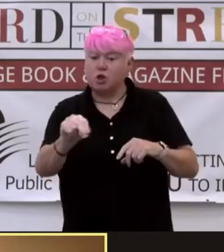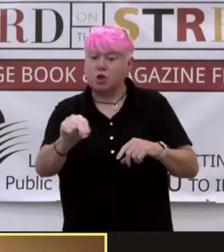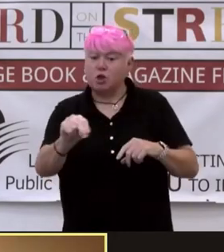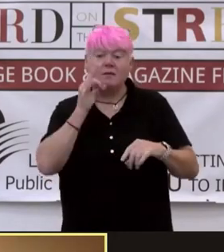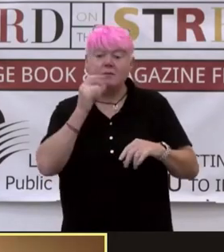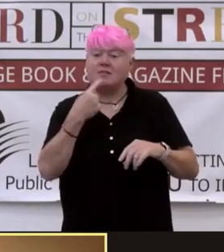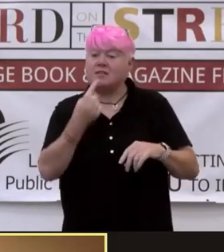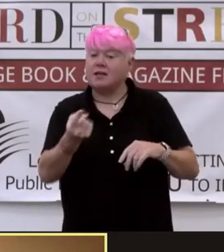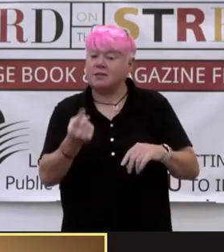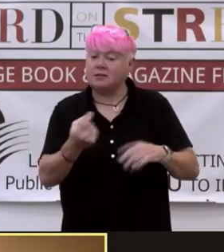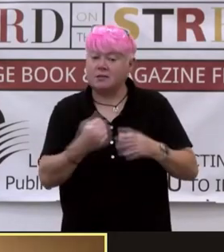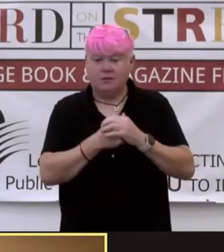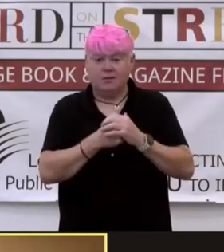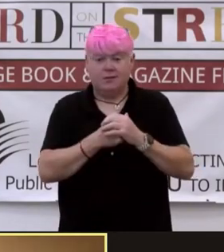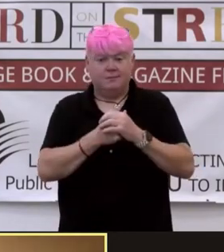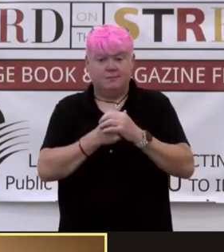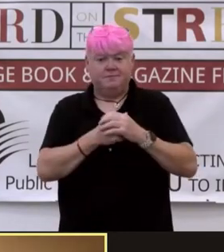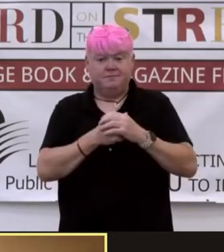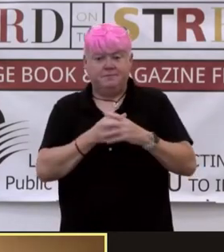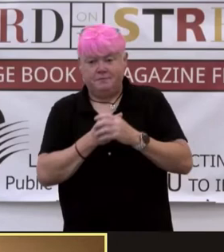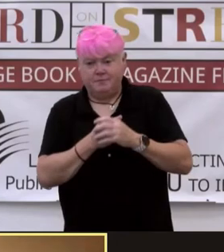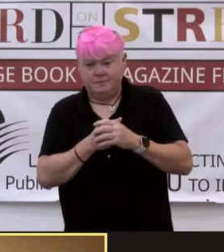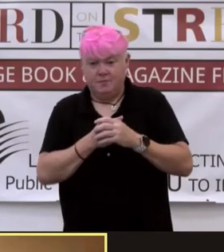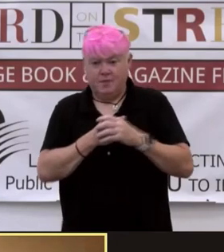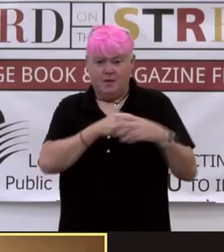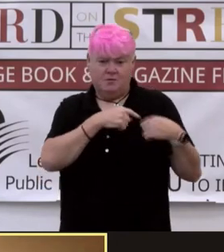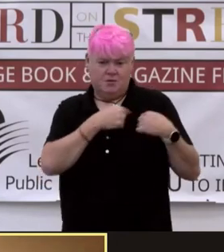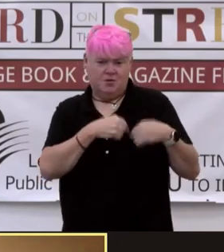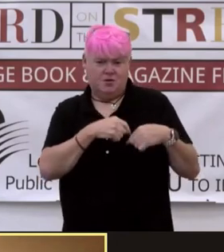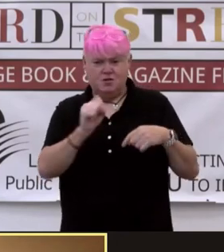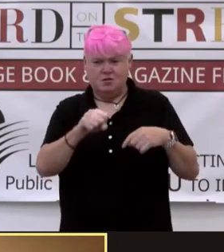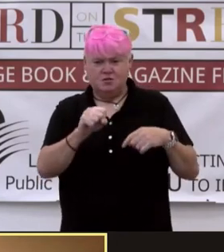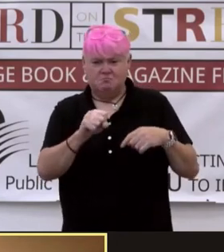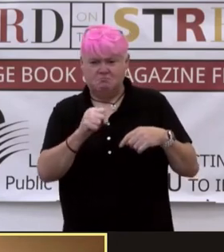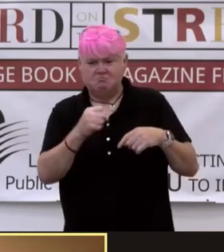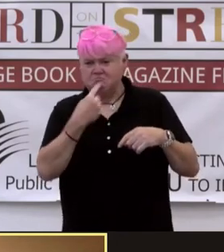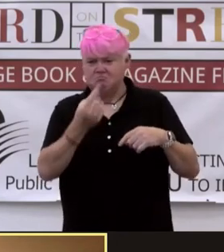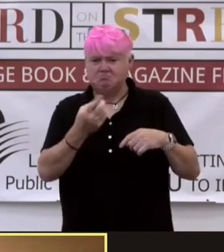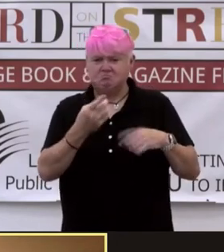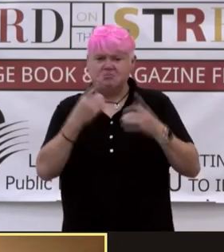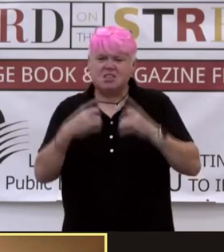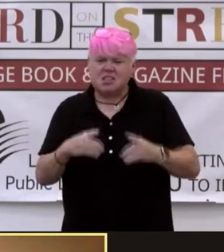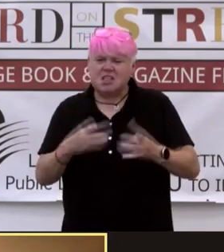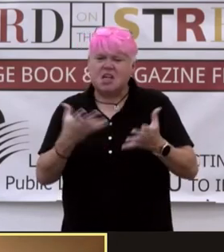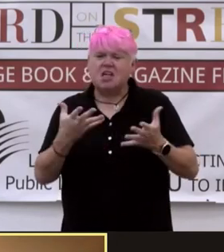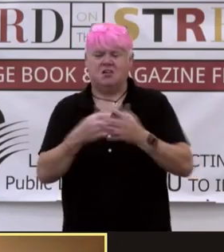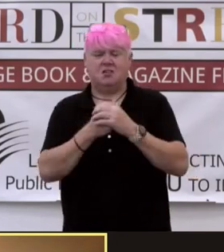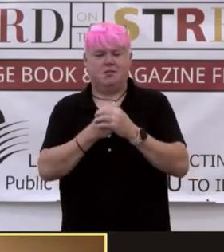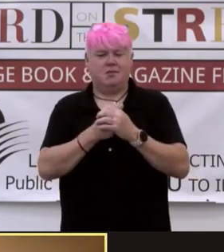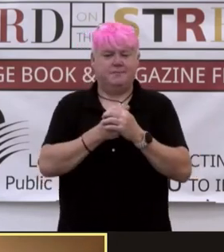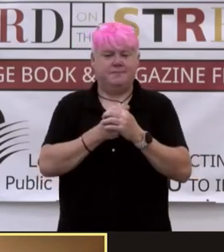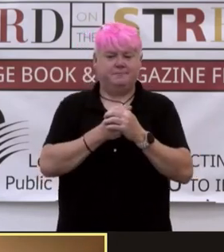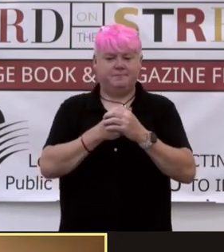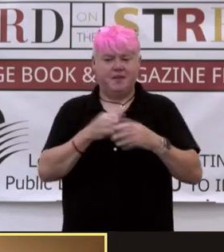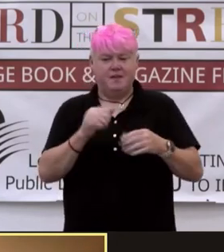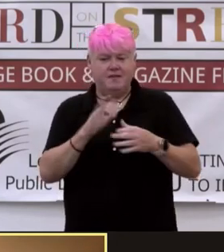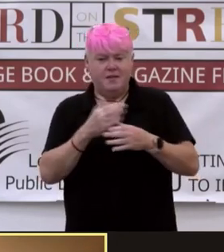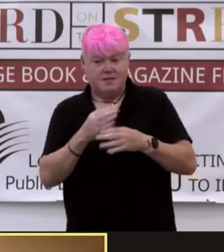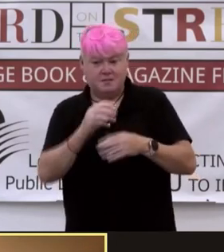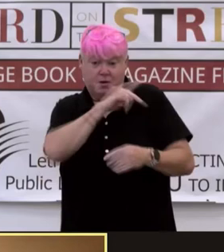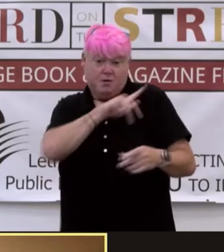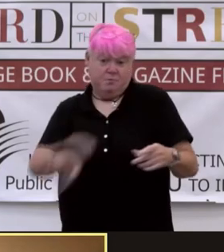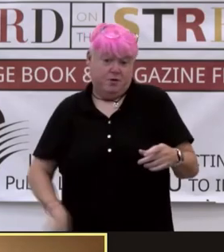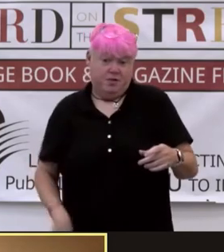repeats. Sunaina's heart lurches at the emptiness in her sister's eyes. Did she put it there? If this is about the Rajkumar, you didn't